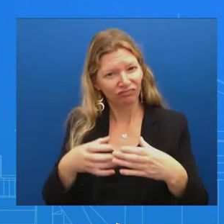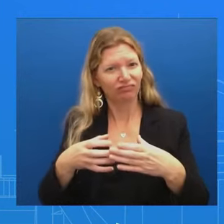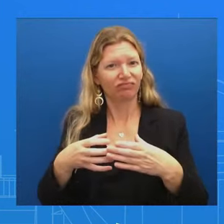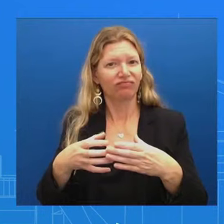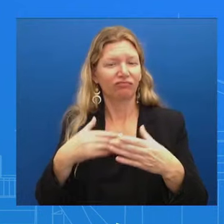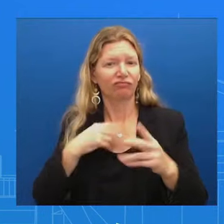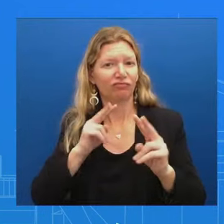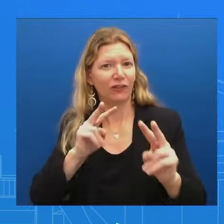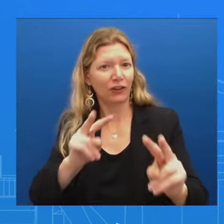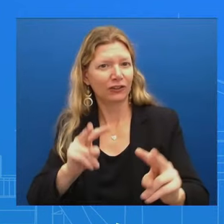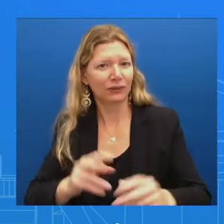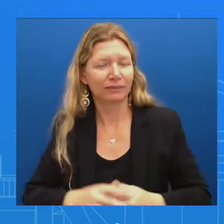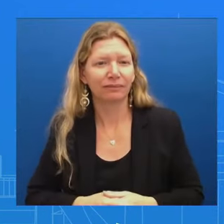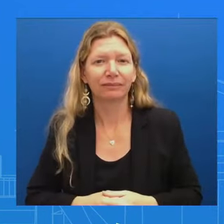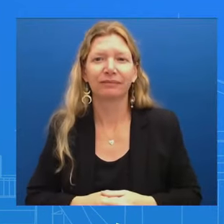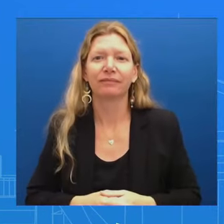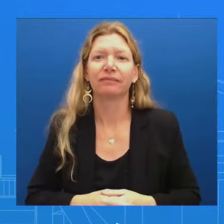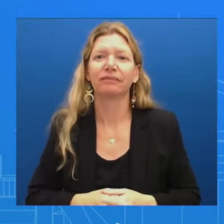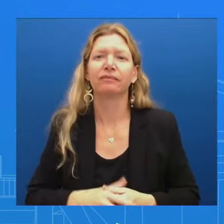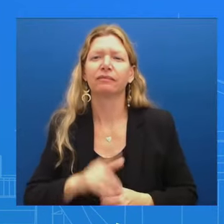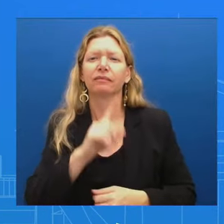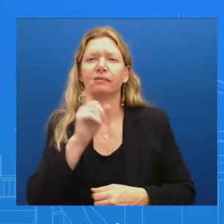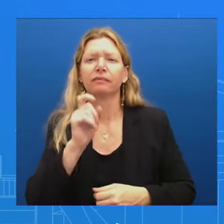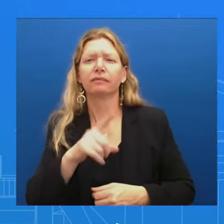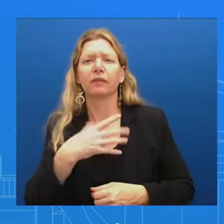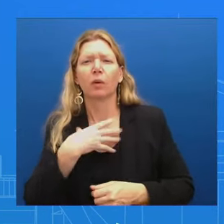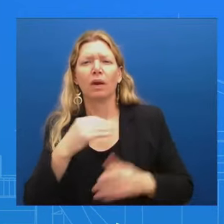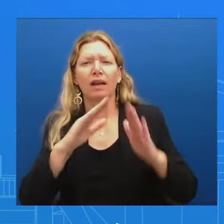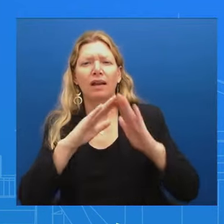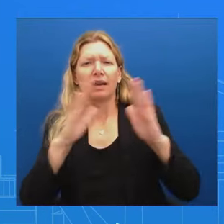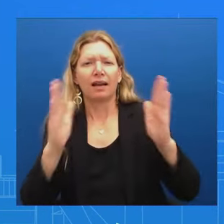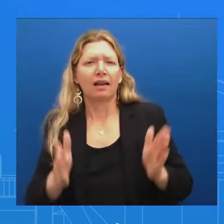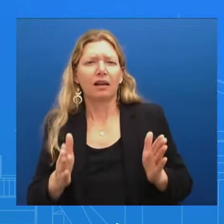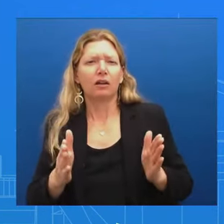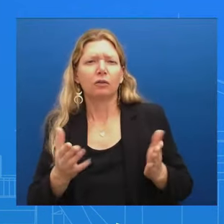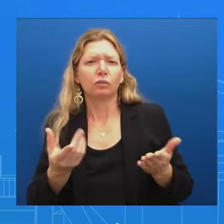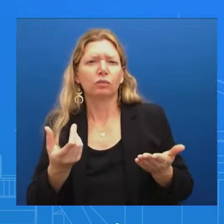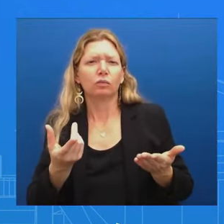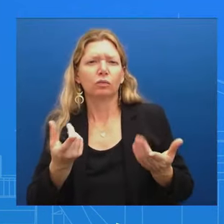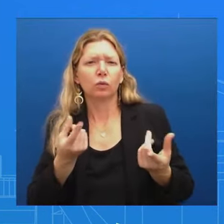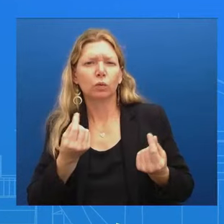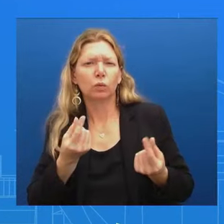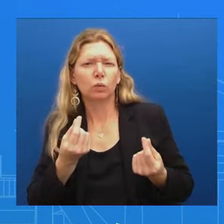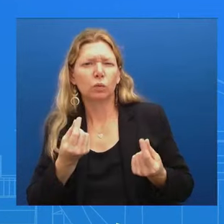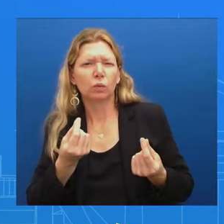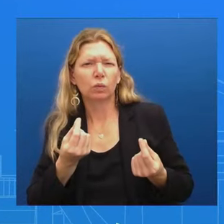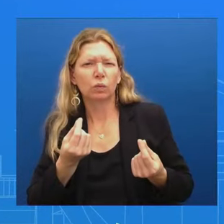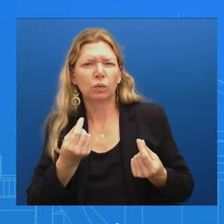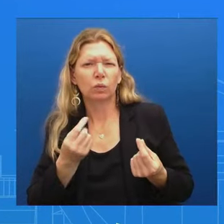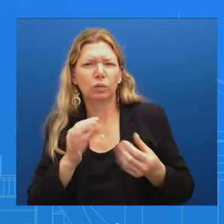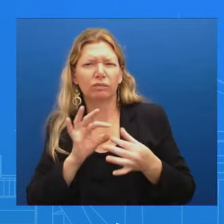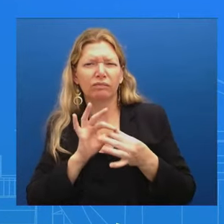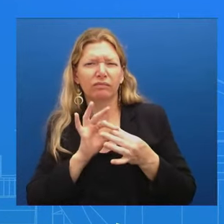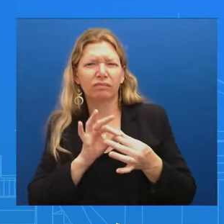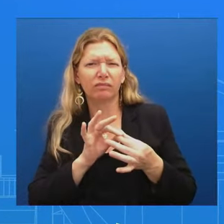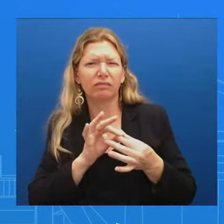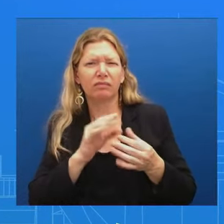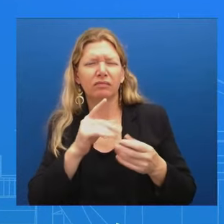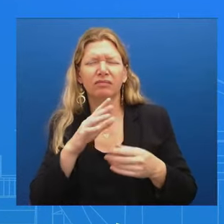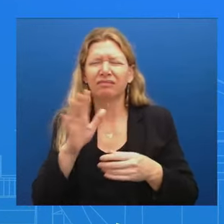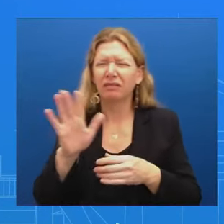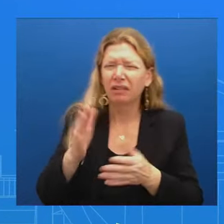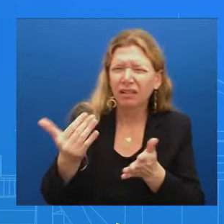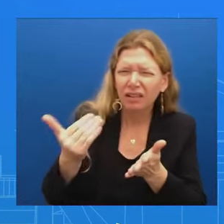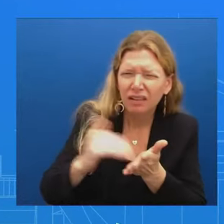Is the White House doing anything to move The stalled child and viz tax bill in the Senate? Say that one more time? Is the White House doing anything to move forward The